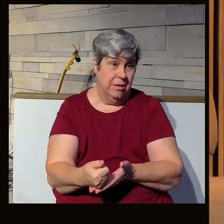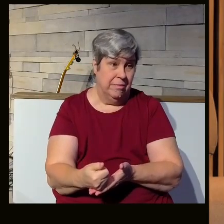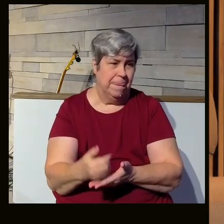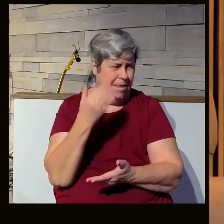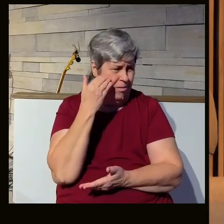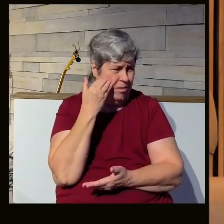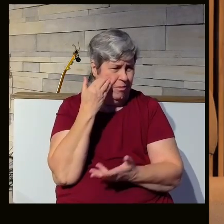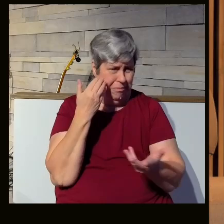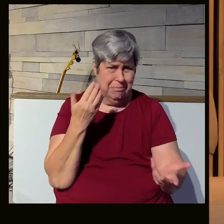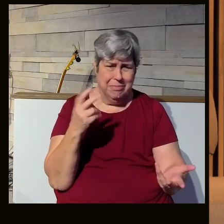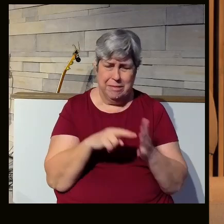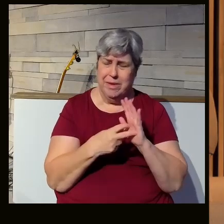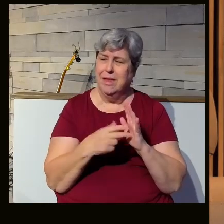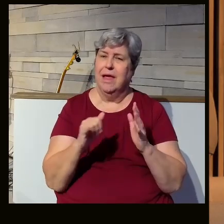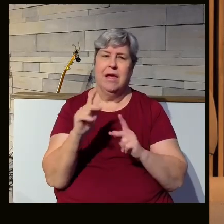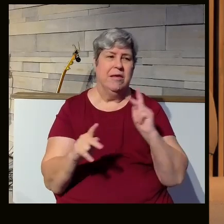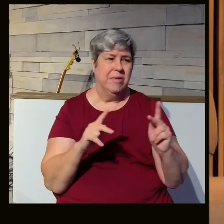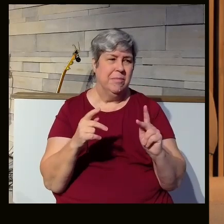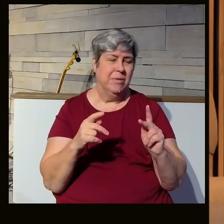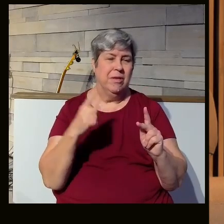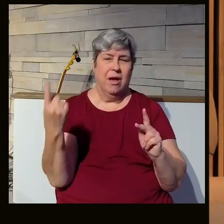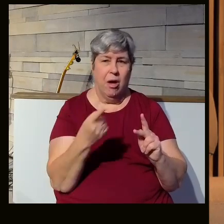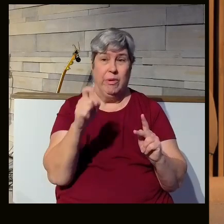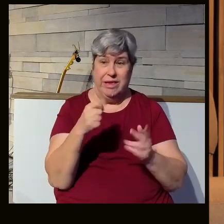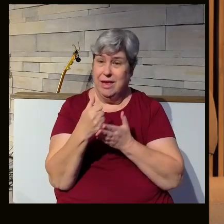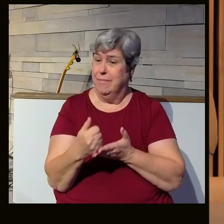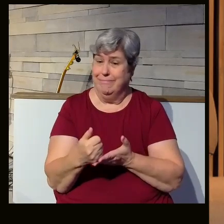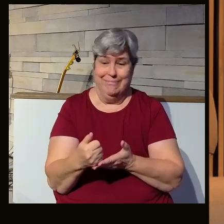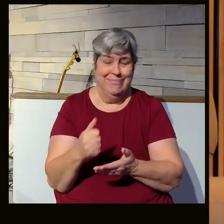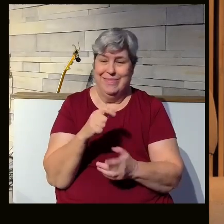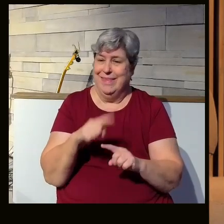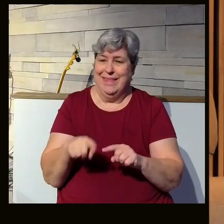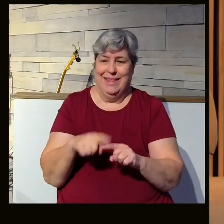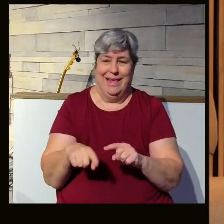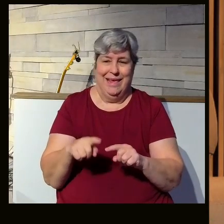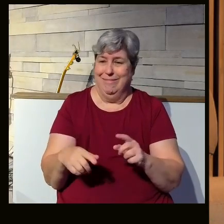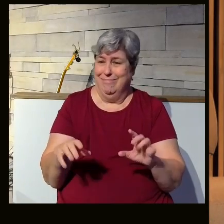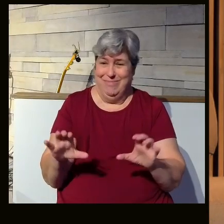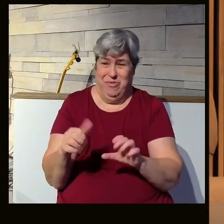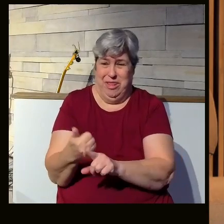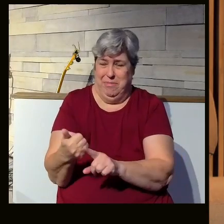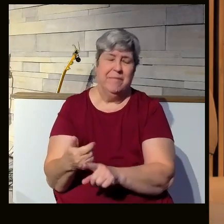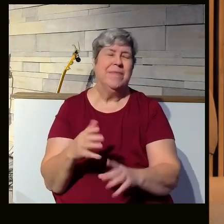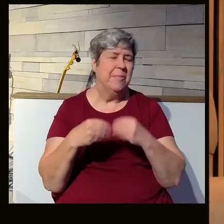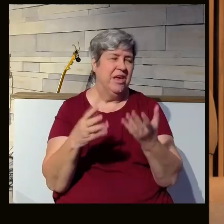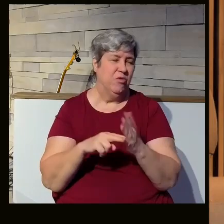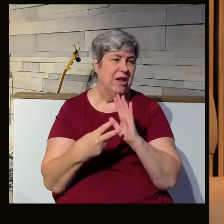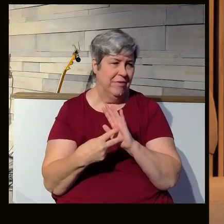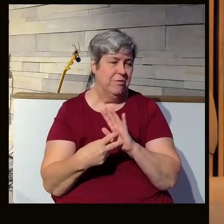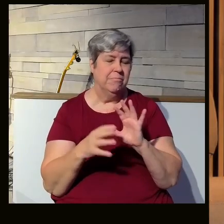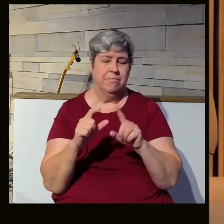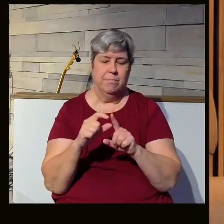Do you know who I'm talking about, right? People who always need help. They just don't seem to get it. Let me give you the definition. Listen,